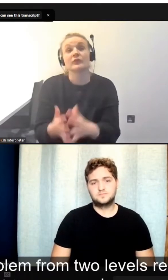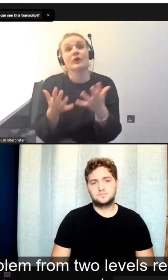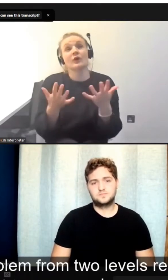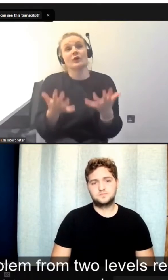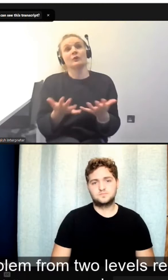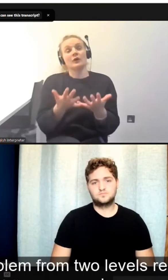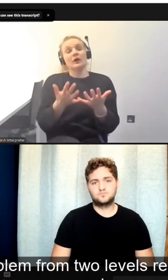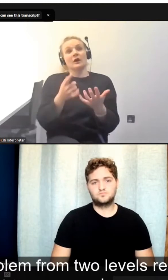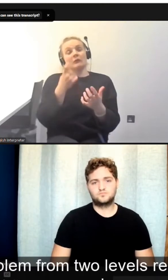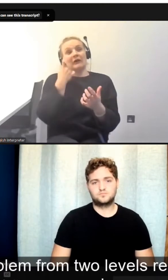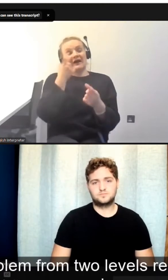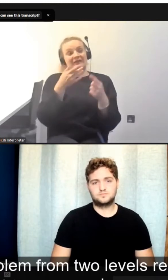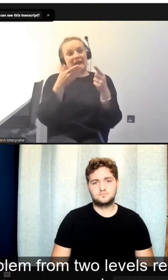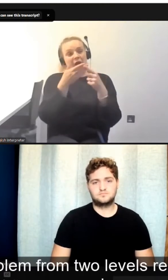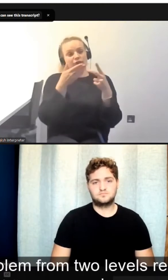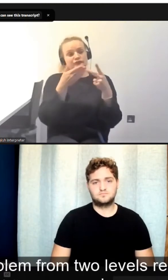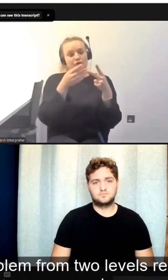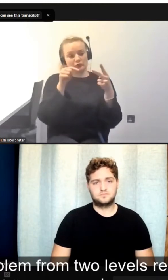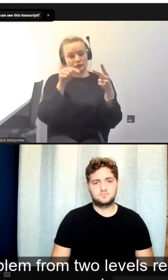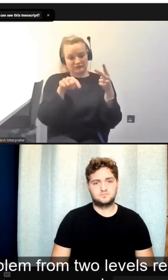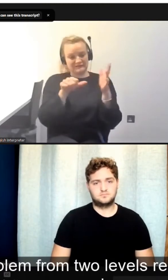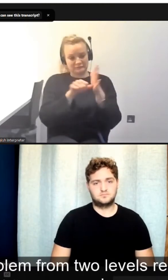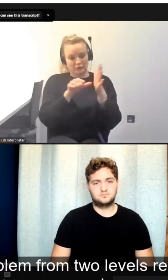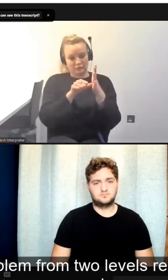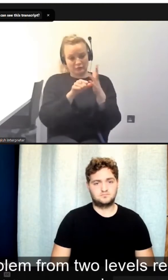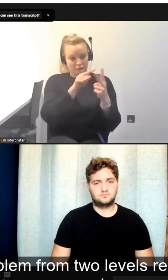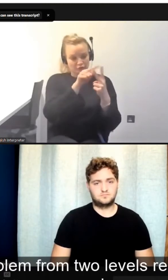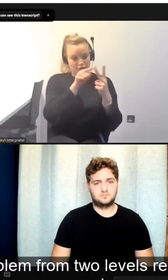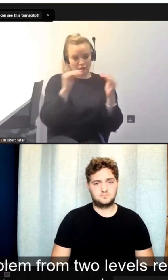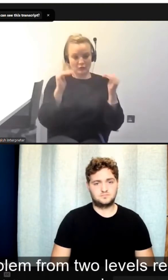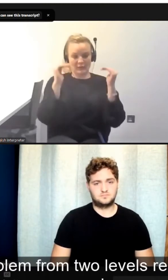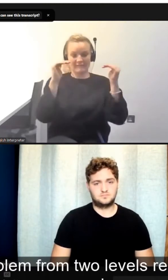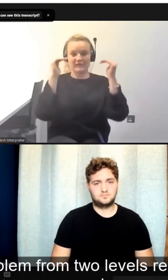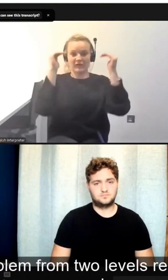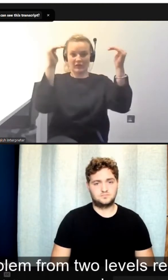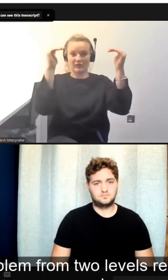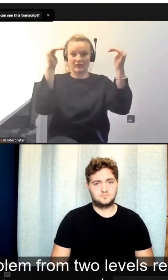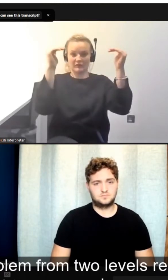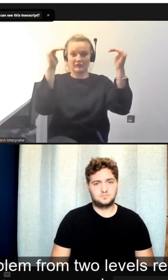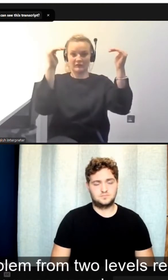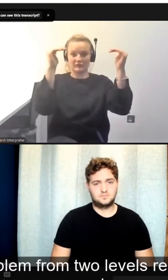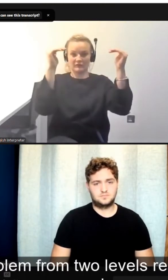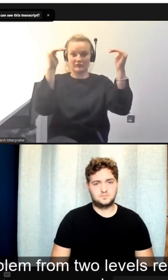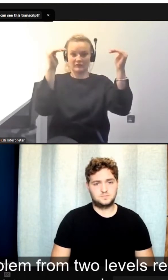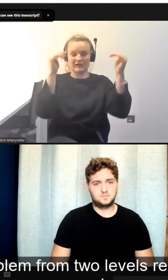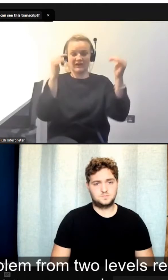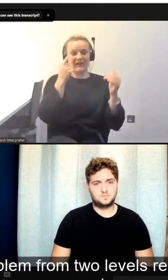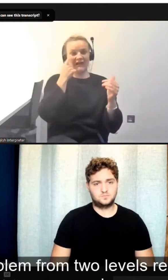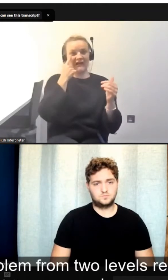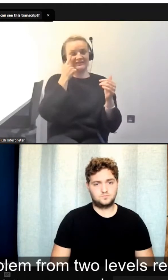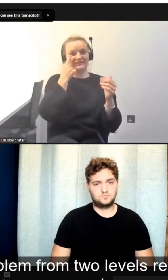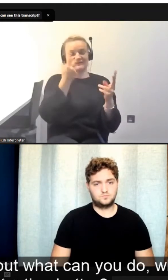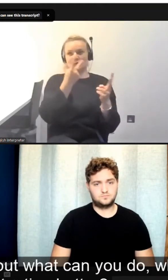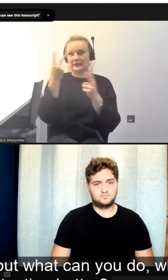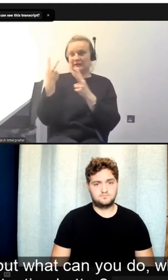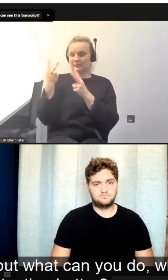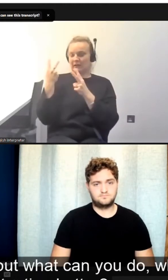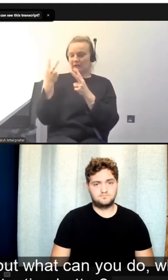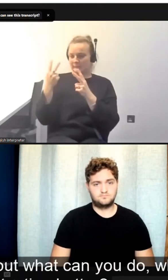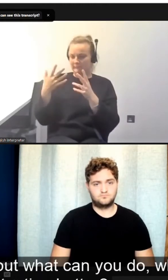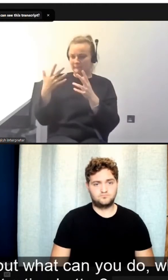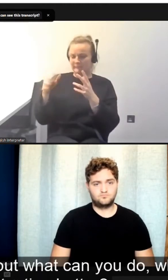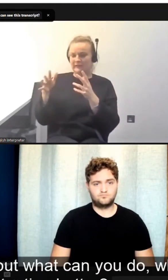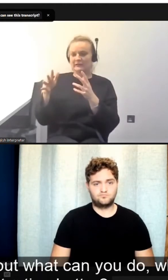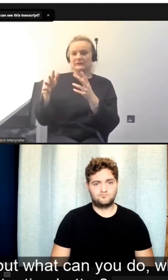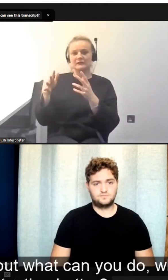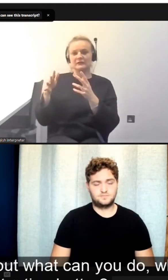you can approach this problem. Well, two levels really, and I think for too long we've encouraged people to look at it at